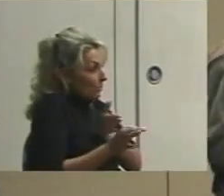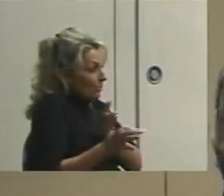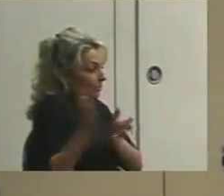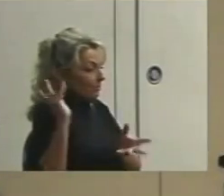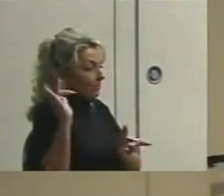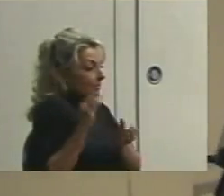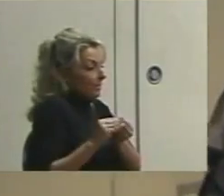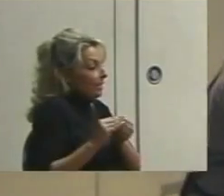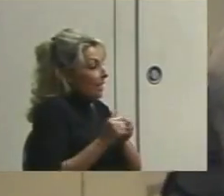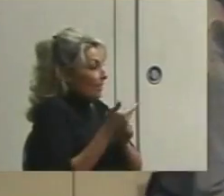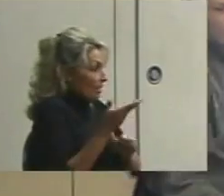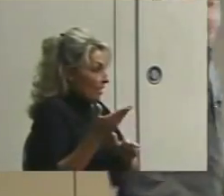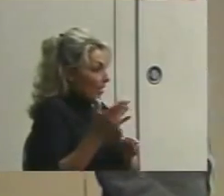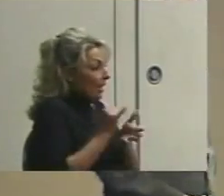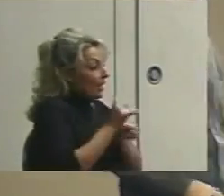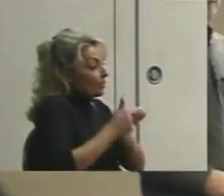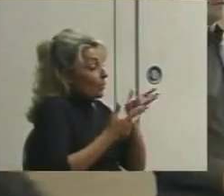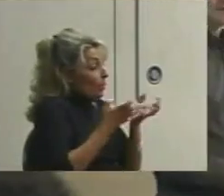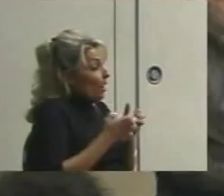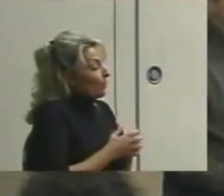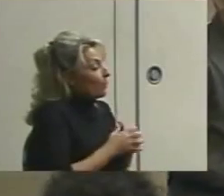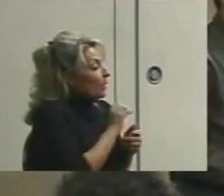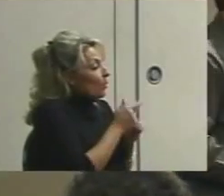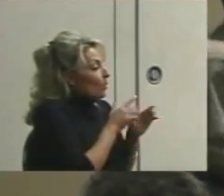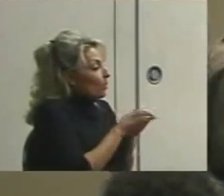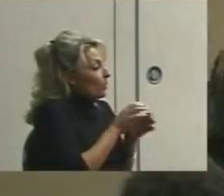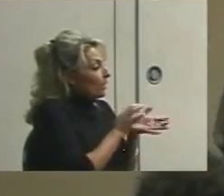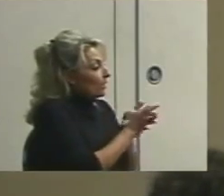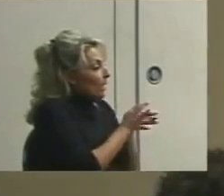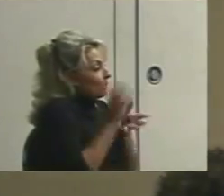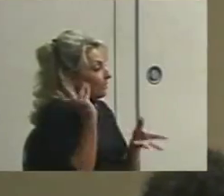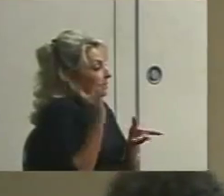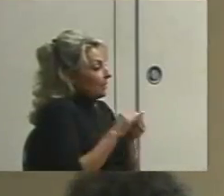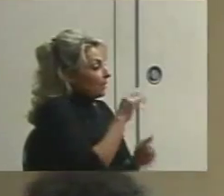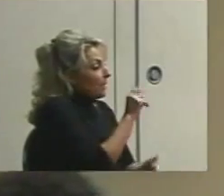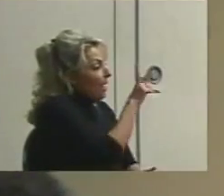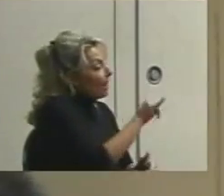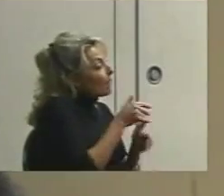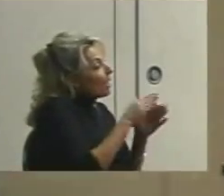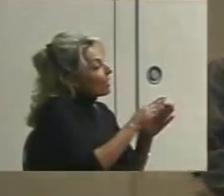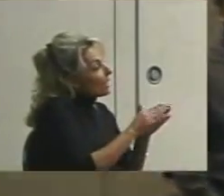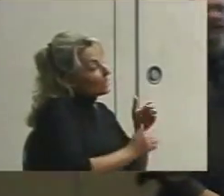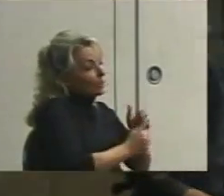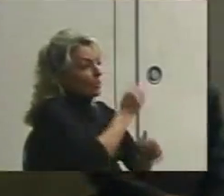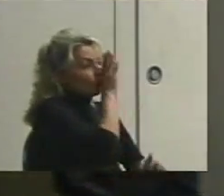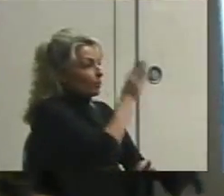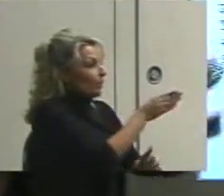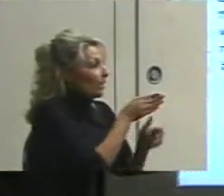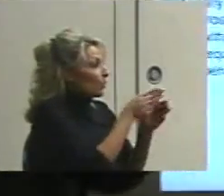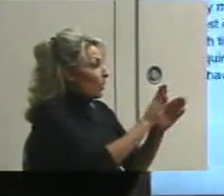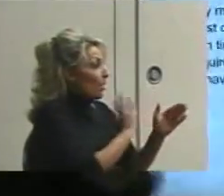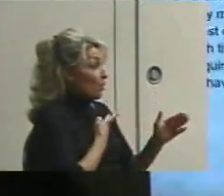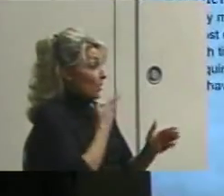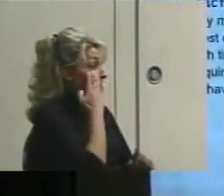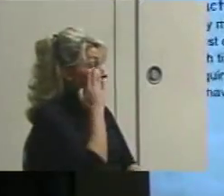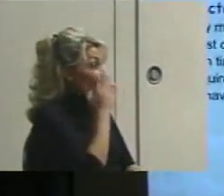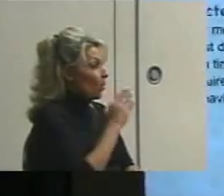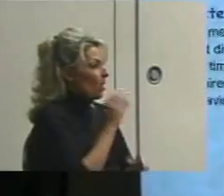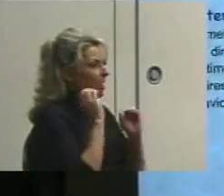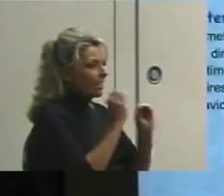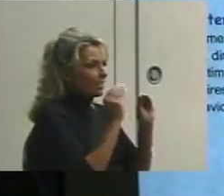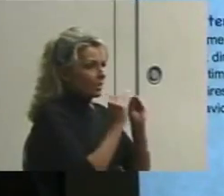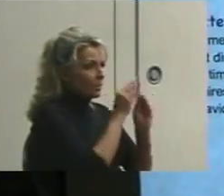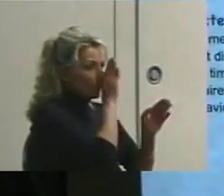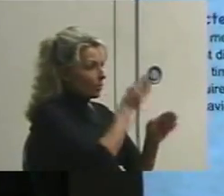That's all we're looking for. So when we do this tally method, it's the most direct method we know of. Nothing's more